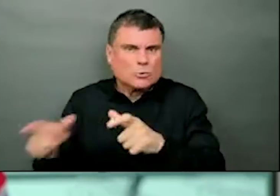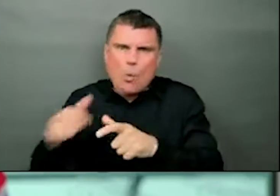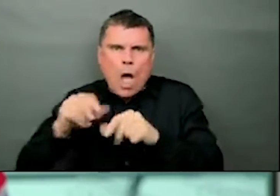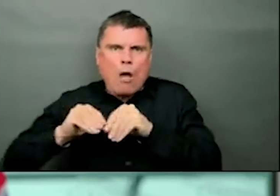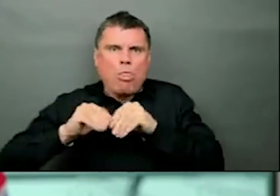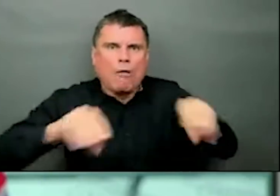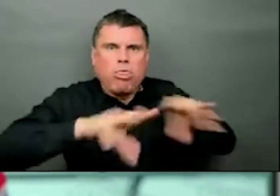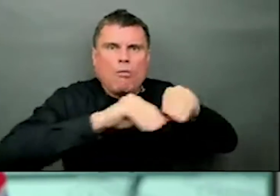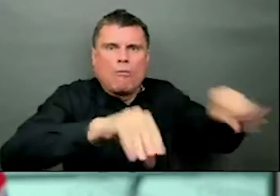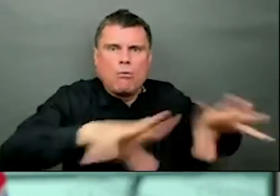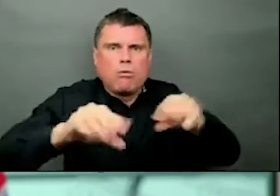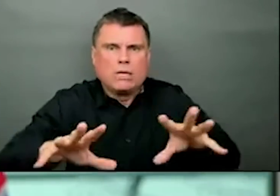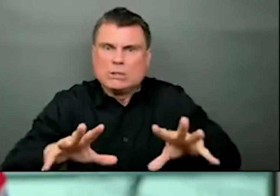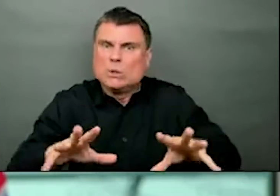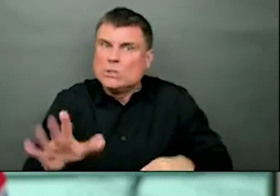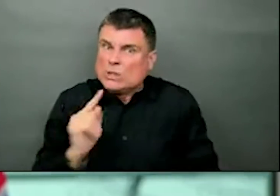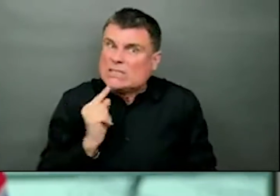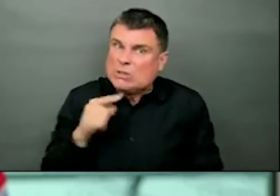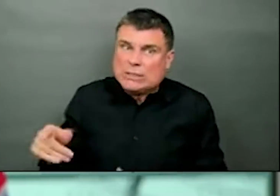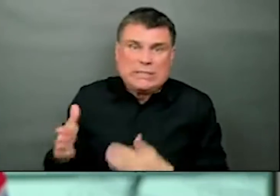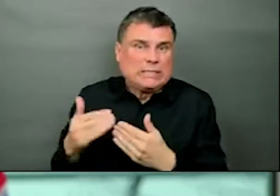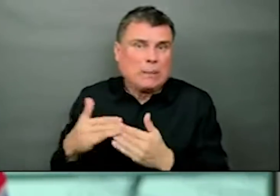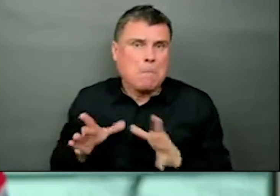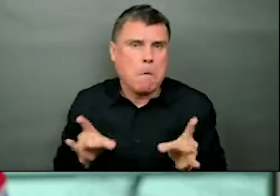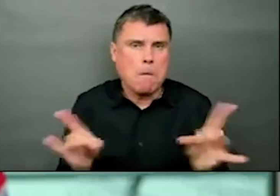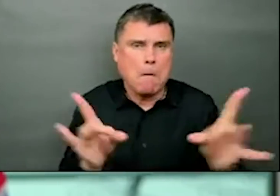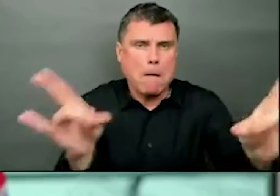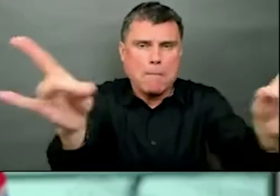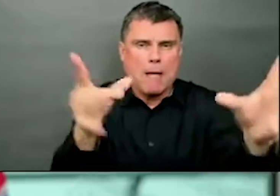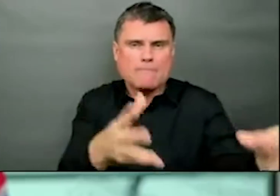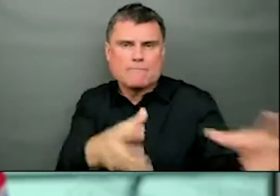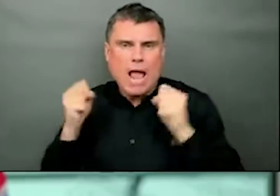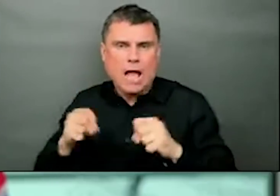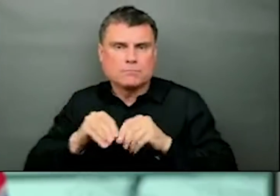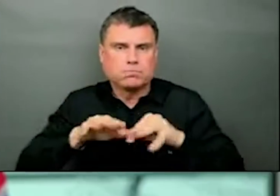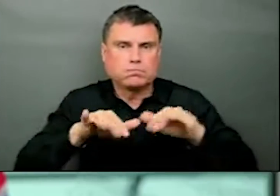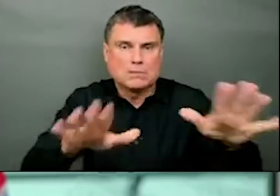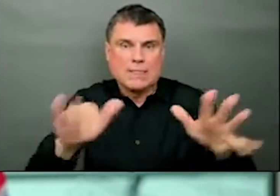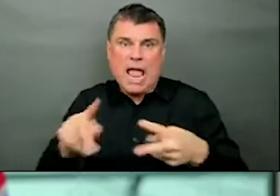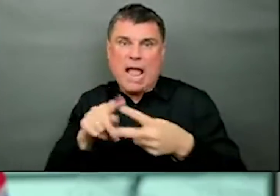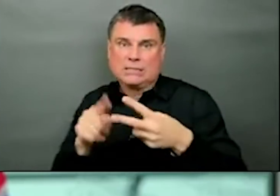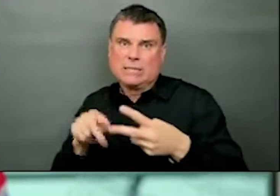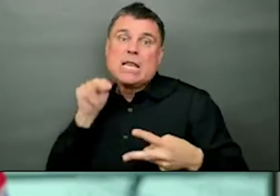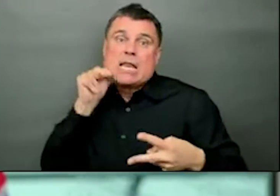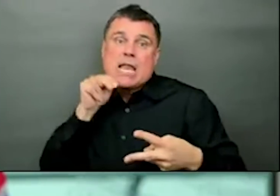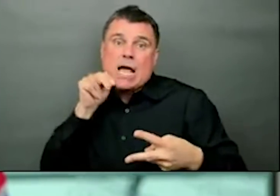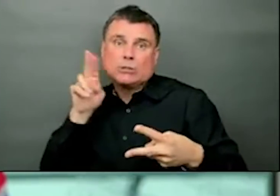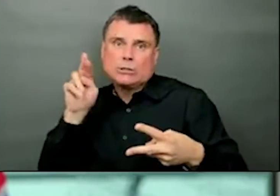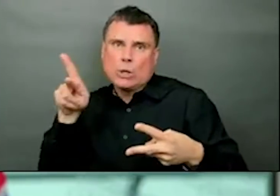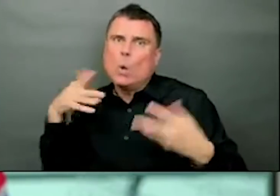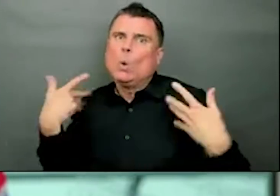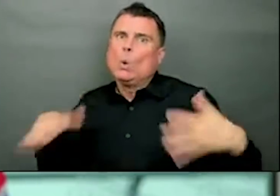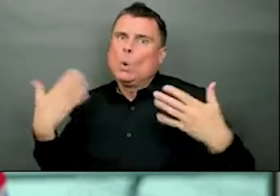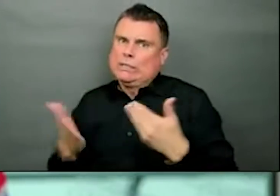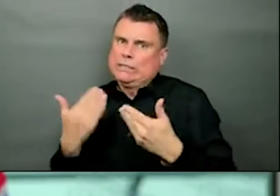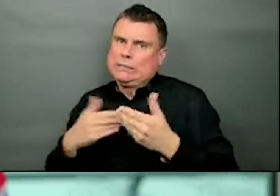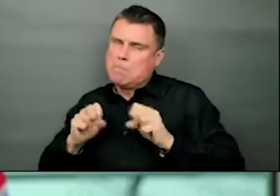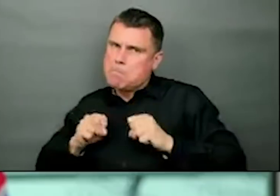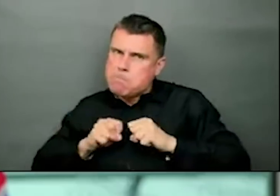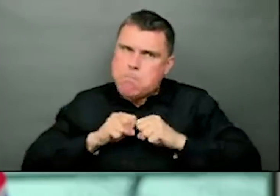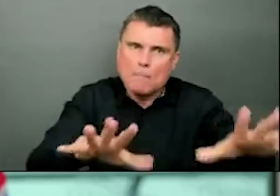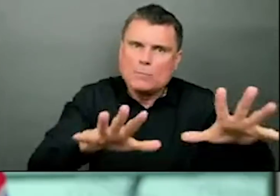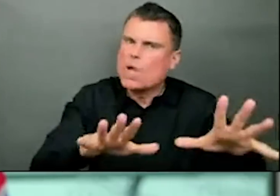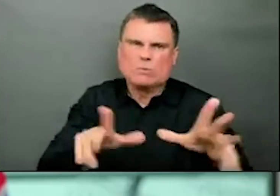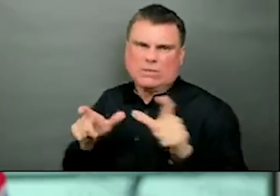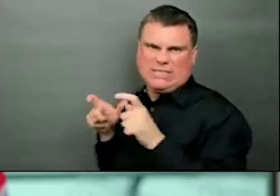we are still monitoring the one associated with Nigeria. So it's called a variant under investigation, and we'll